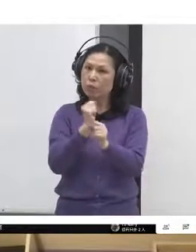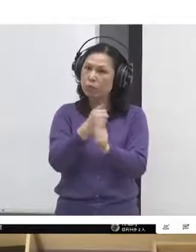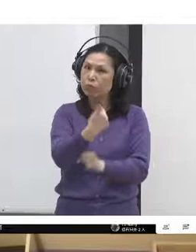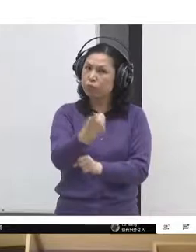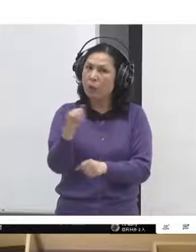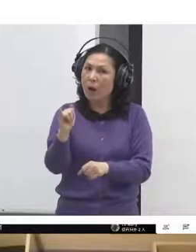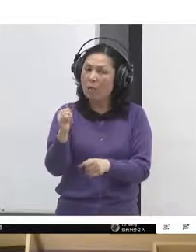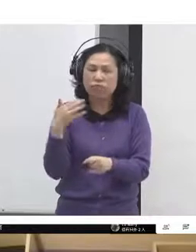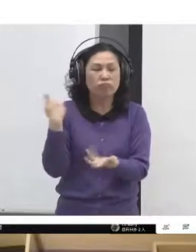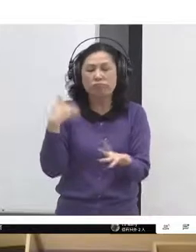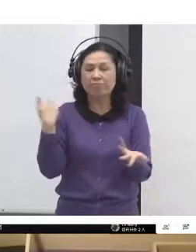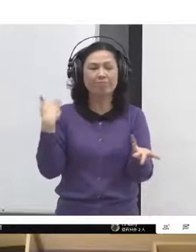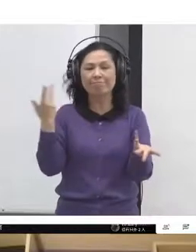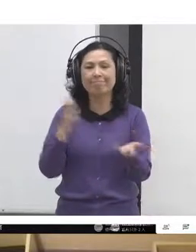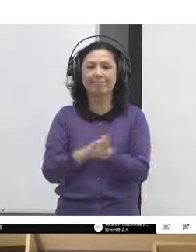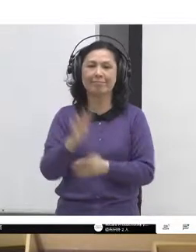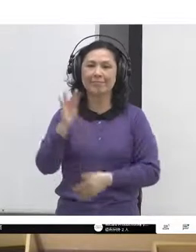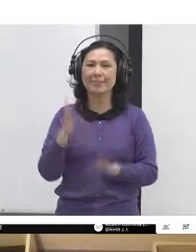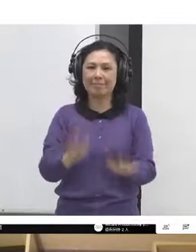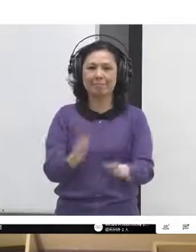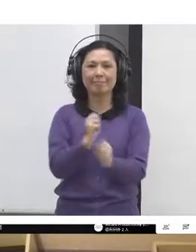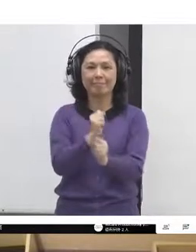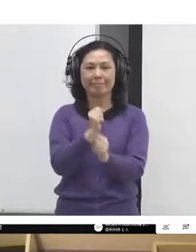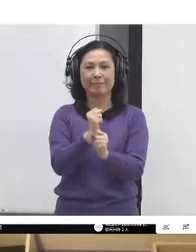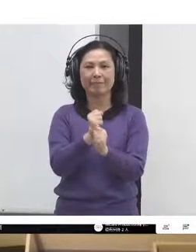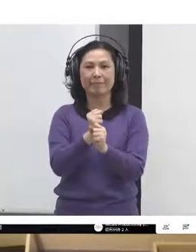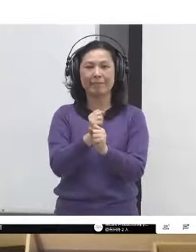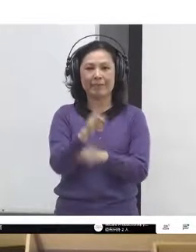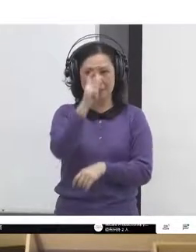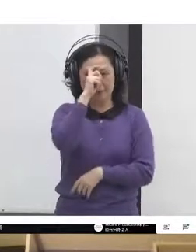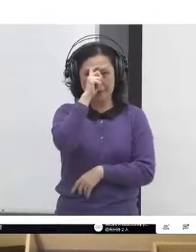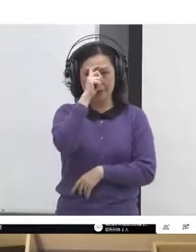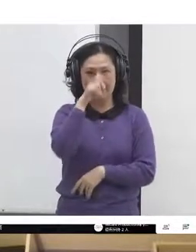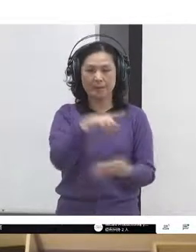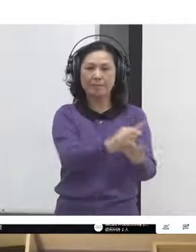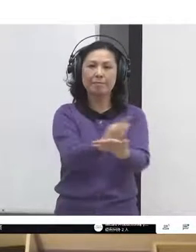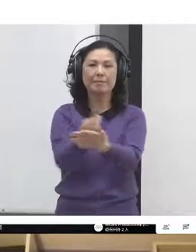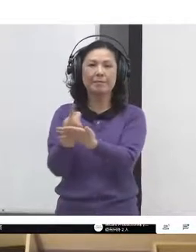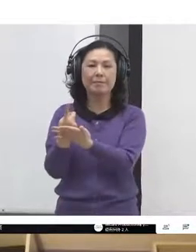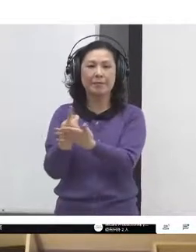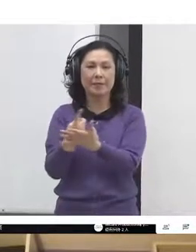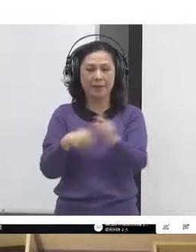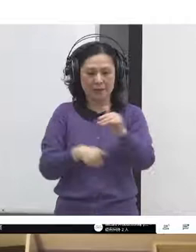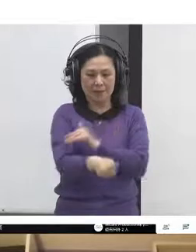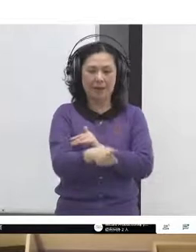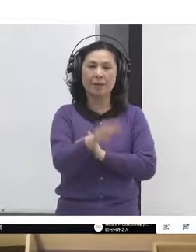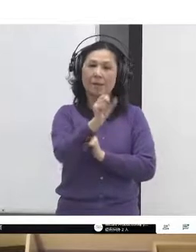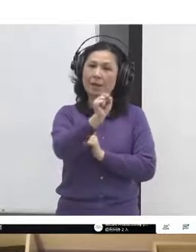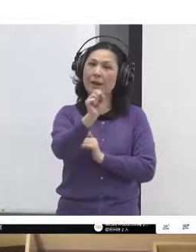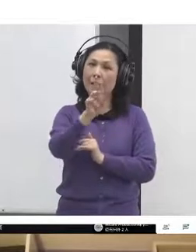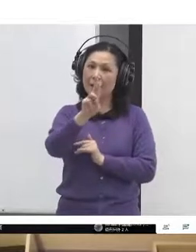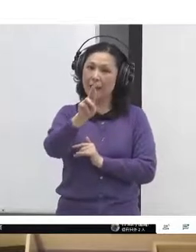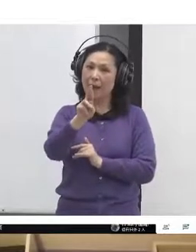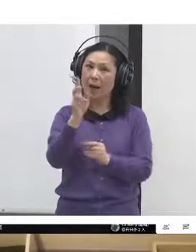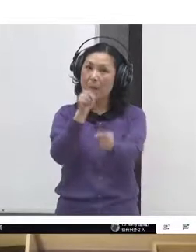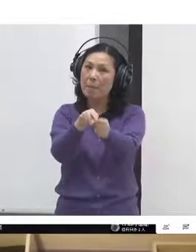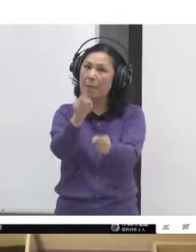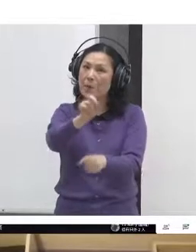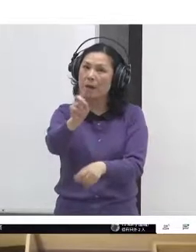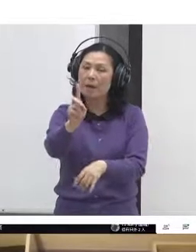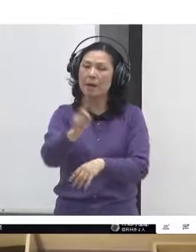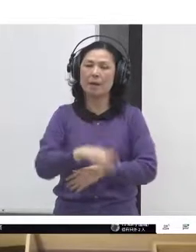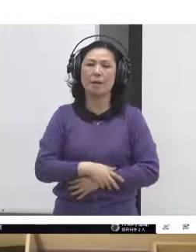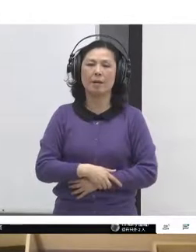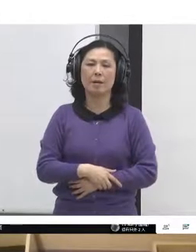is we're saying to everybody who's involved with XR who's interested in transforming democracy to address this